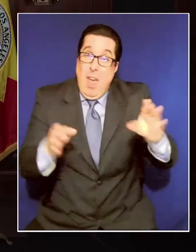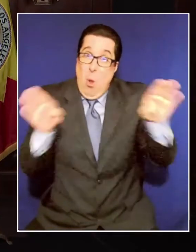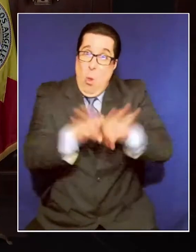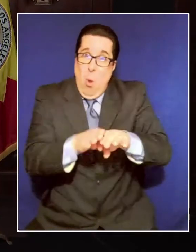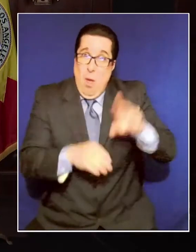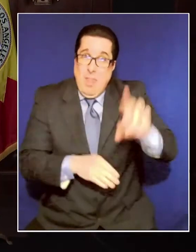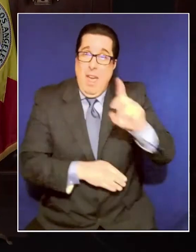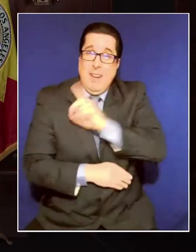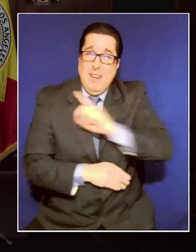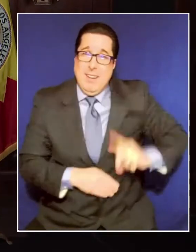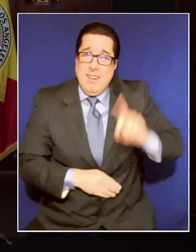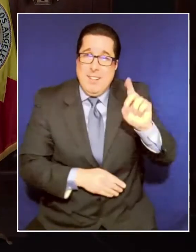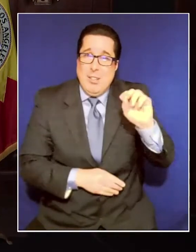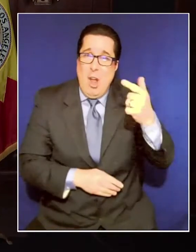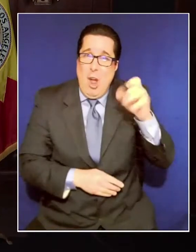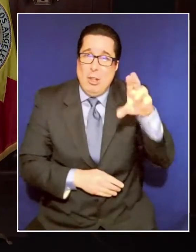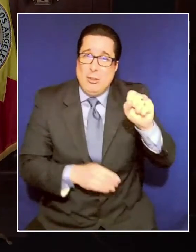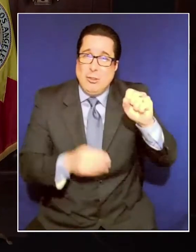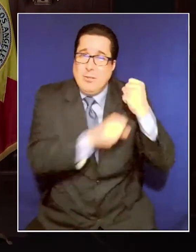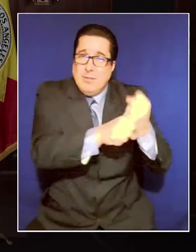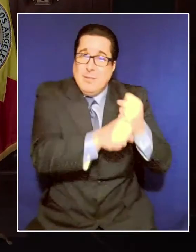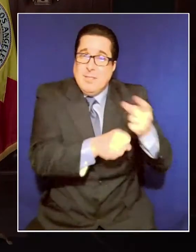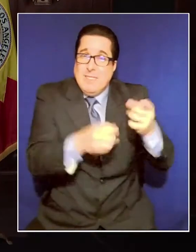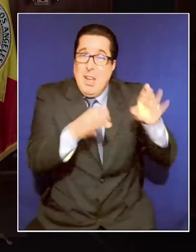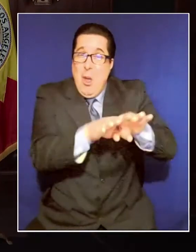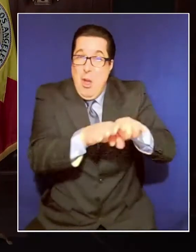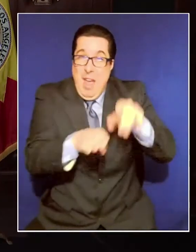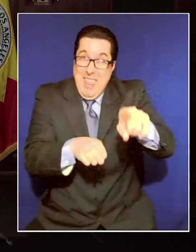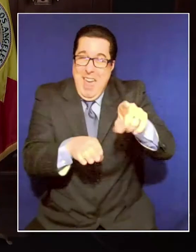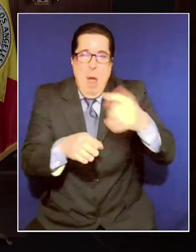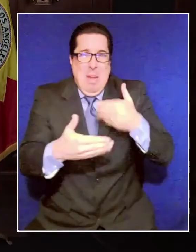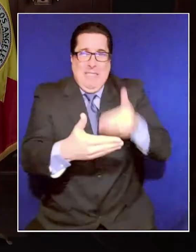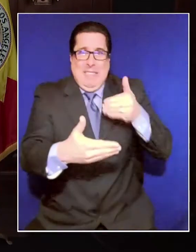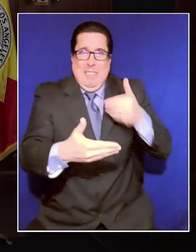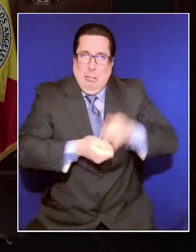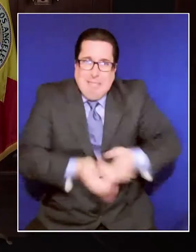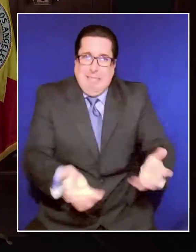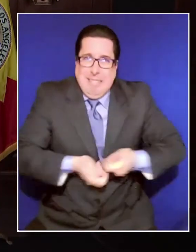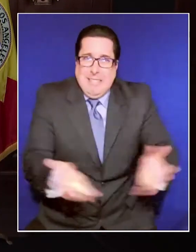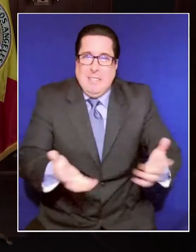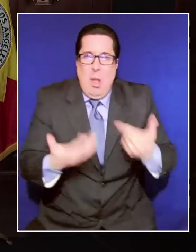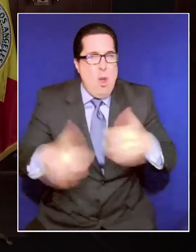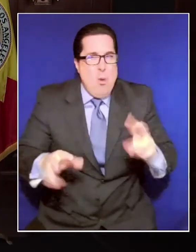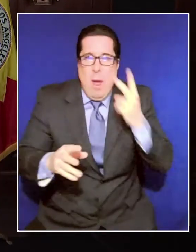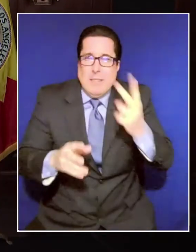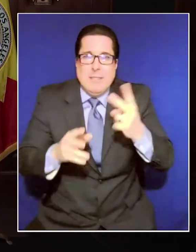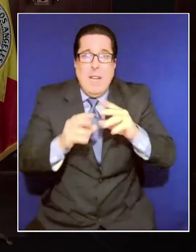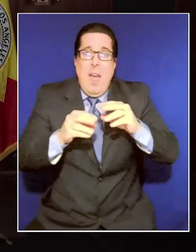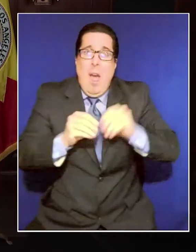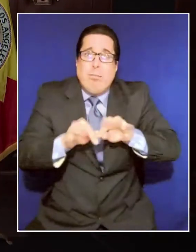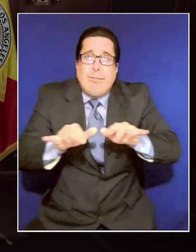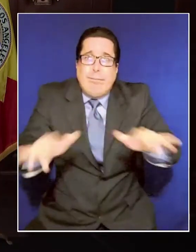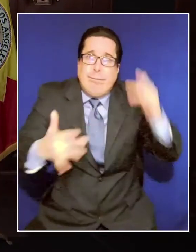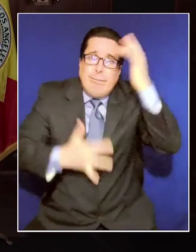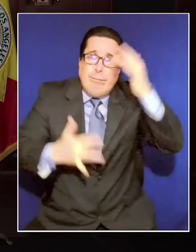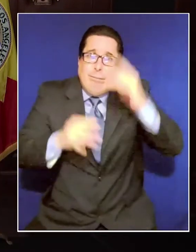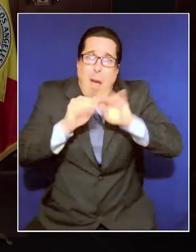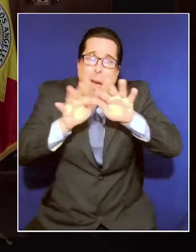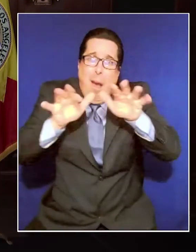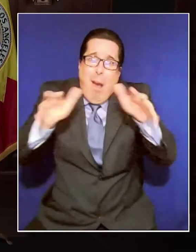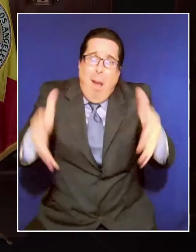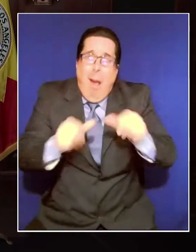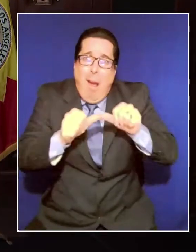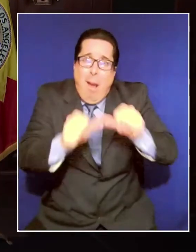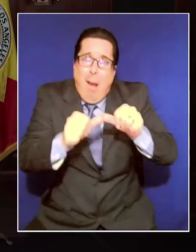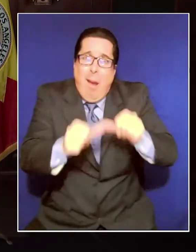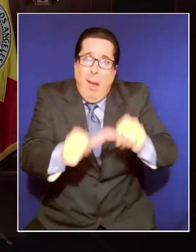going this week because we can't afford to see the outbreaks and, quite frankly, the unequal deaths that we're seeing